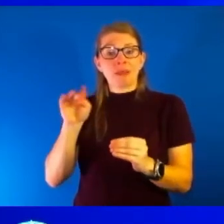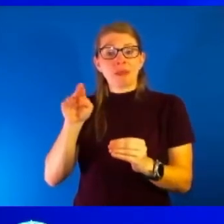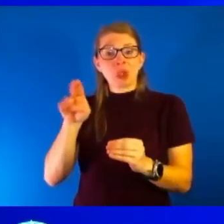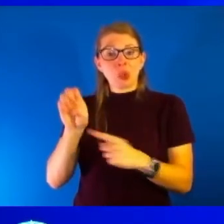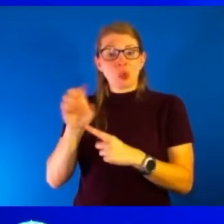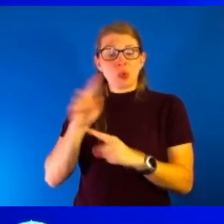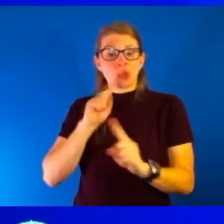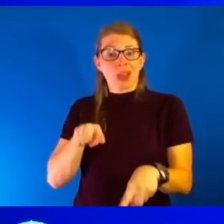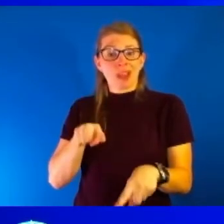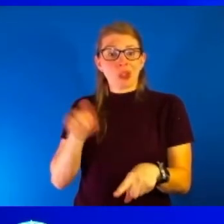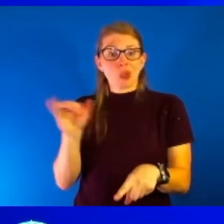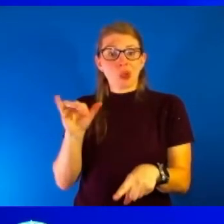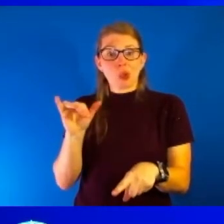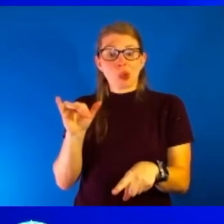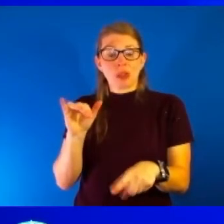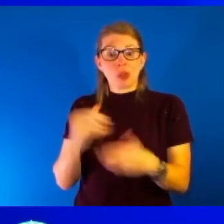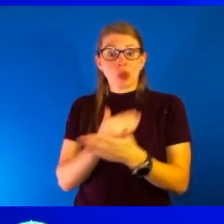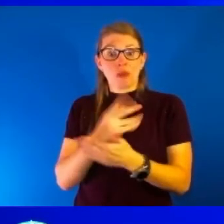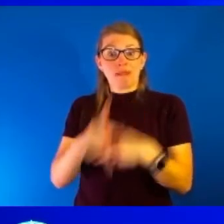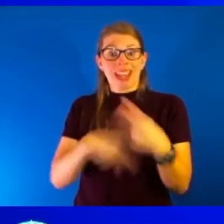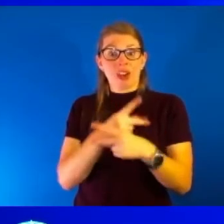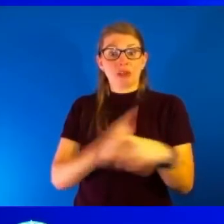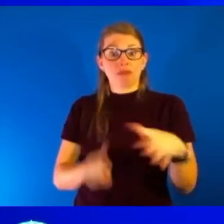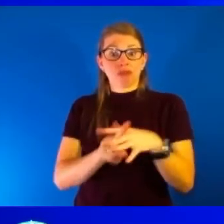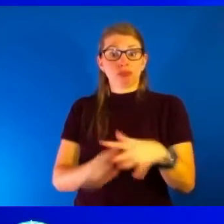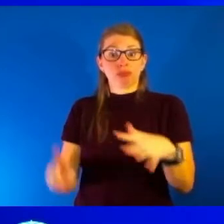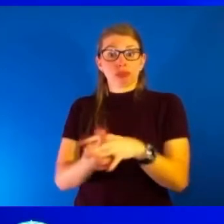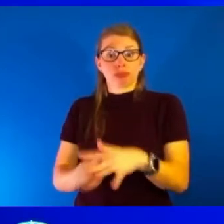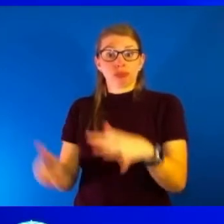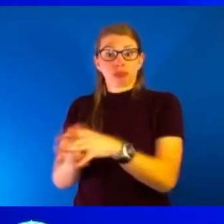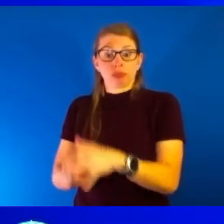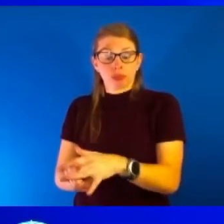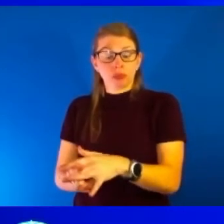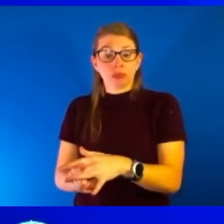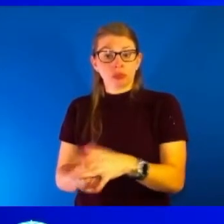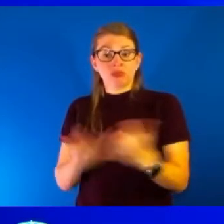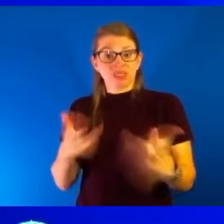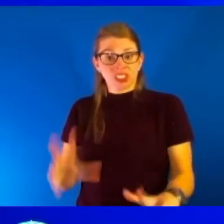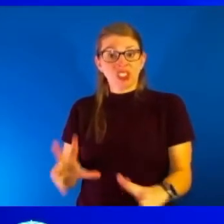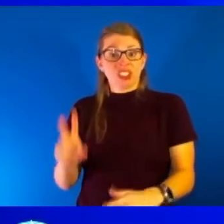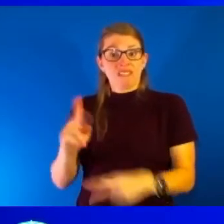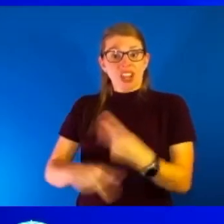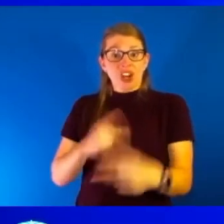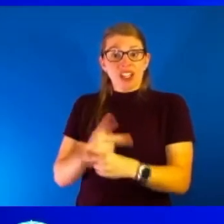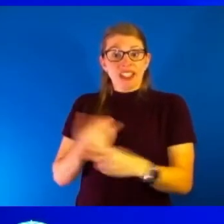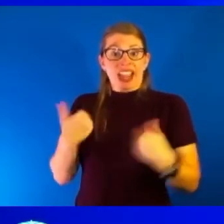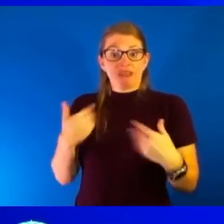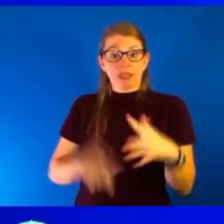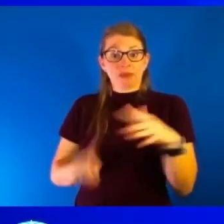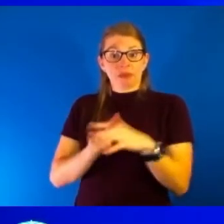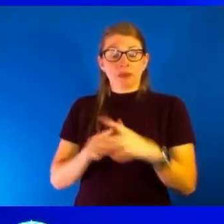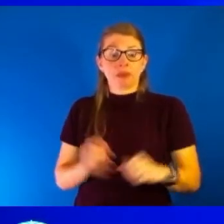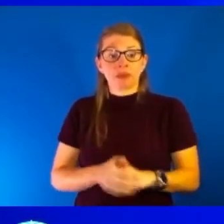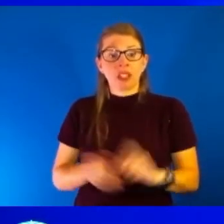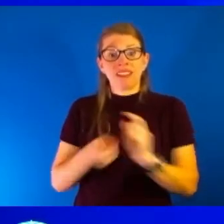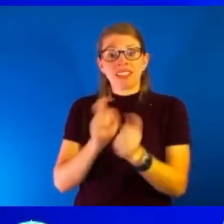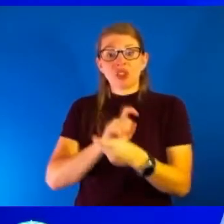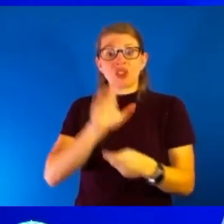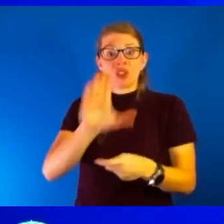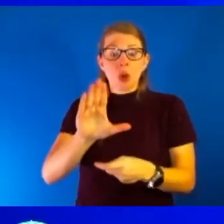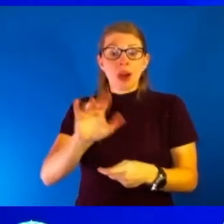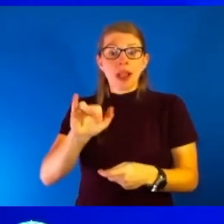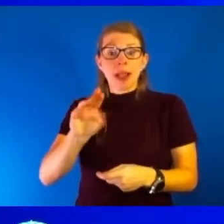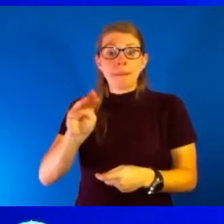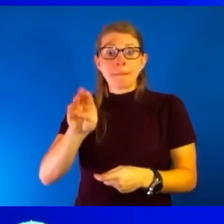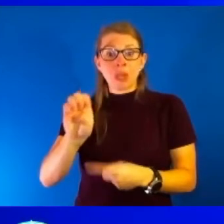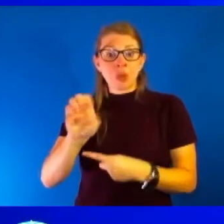more than likely, even the variants we haven't seen yet. And so you continue to have that evolution of your immune response even further